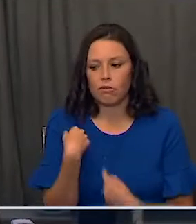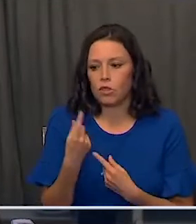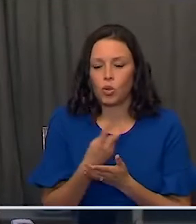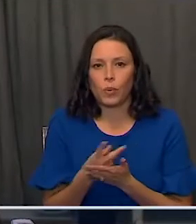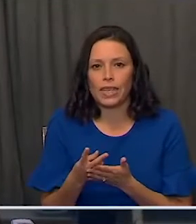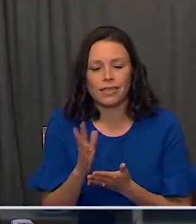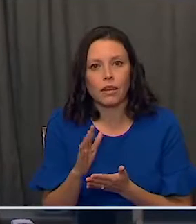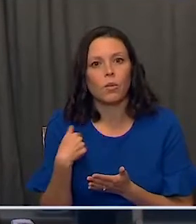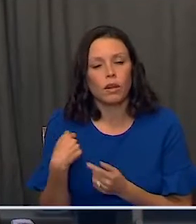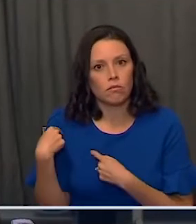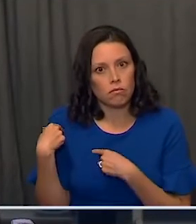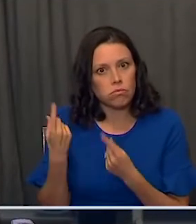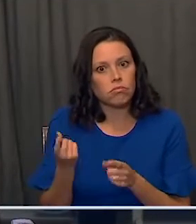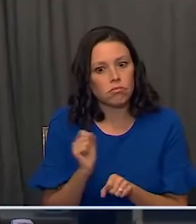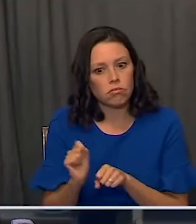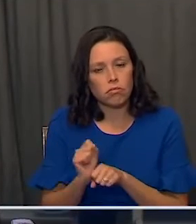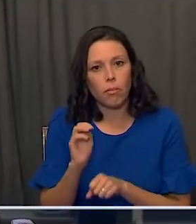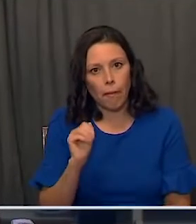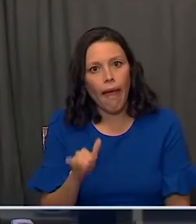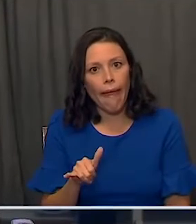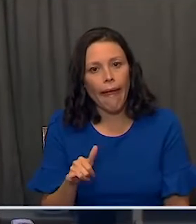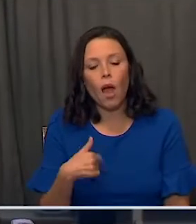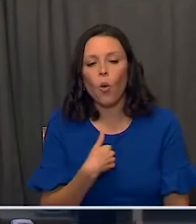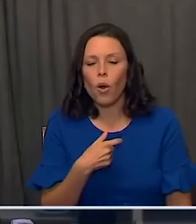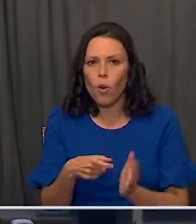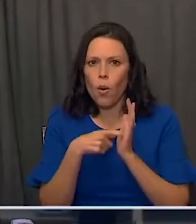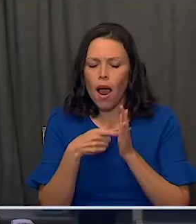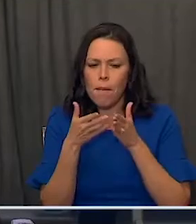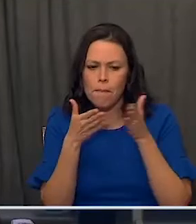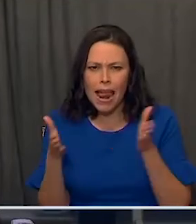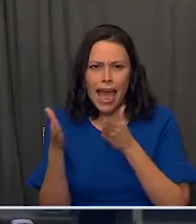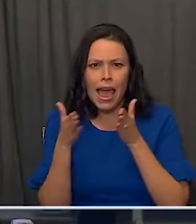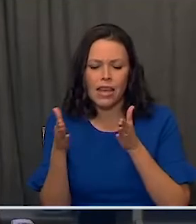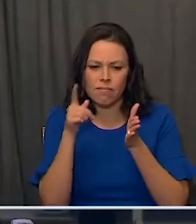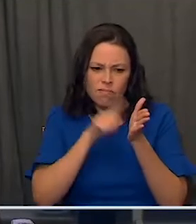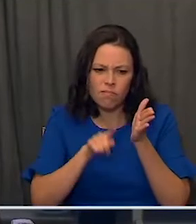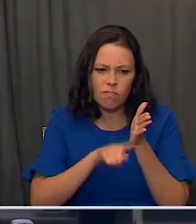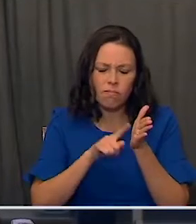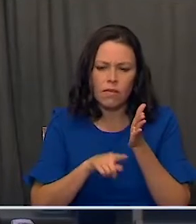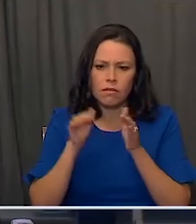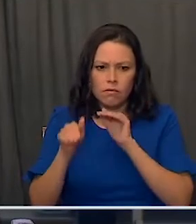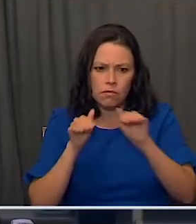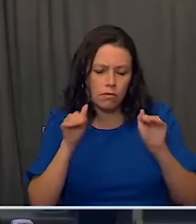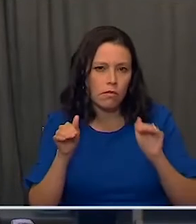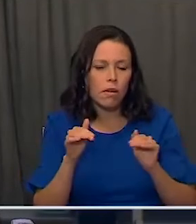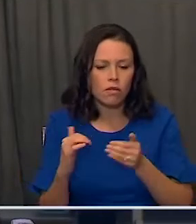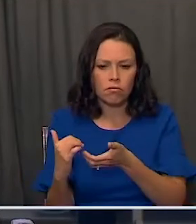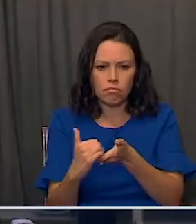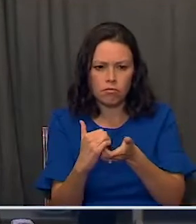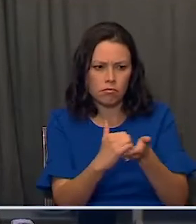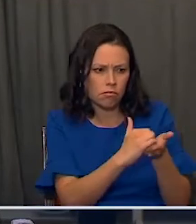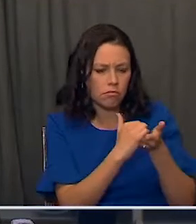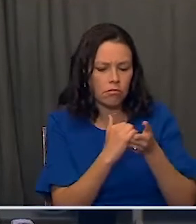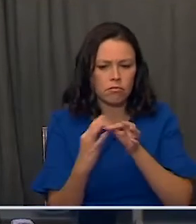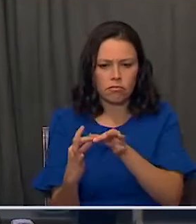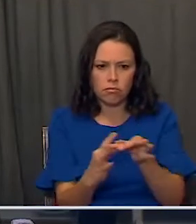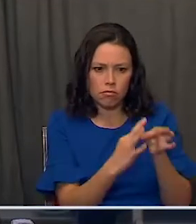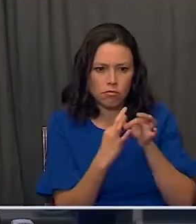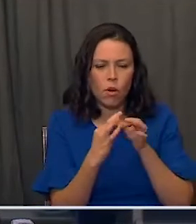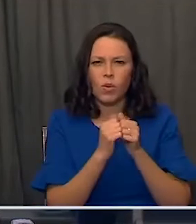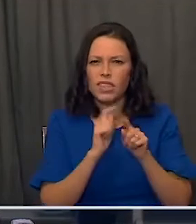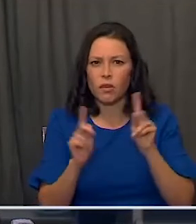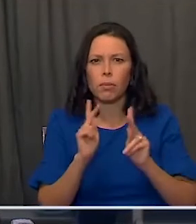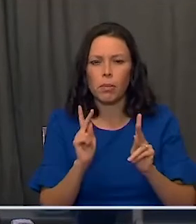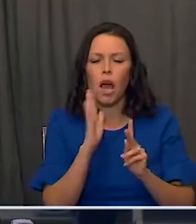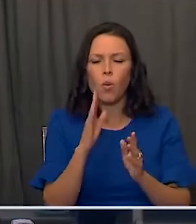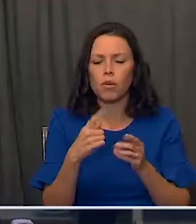last two weeks. It's required extensive planning and detailed work by a collaboration of individuals, which I'll talk